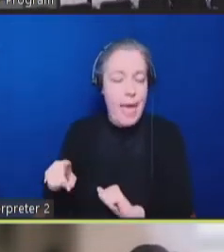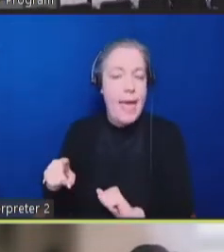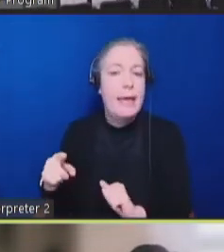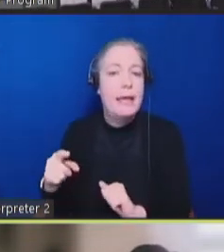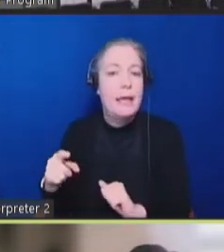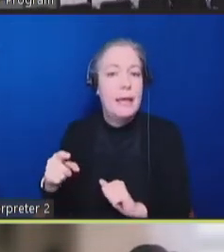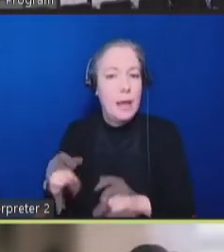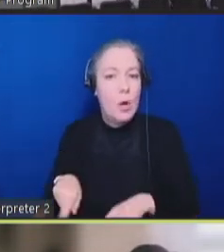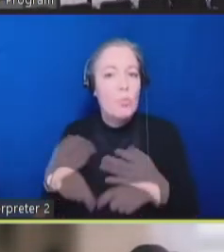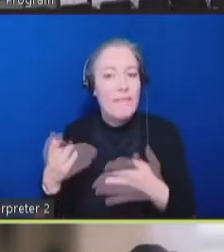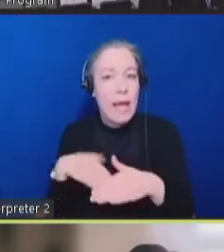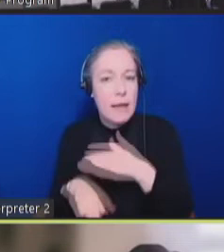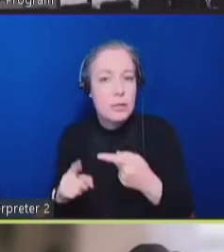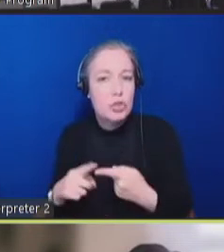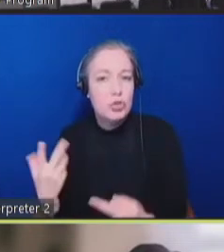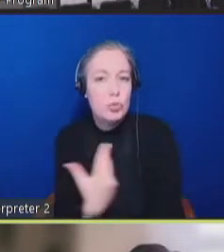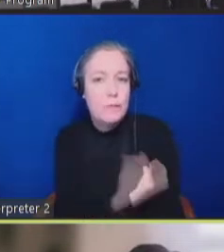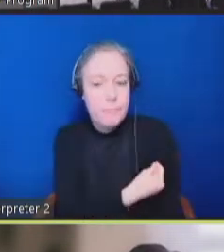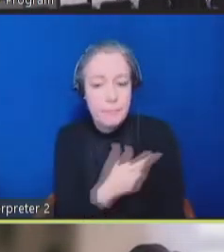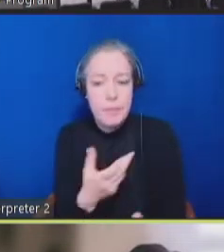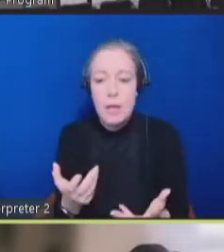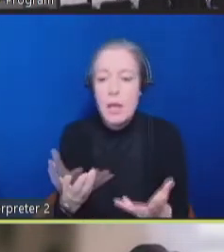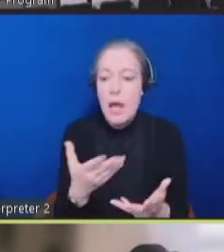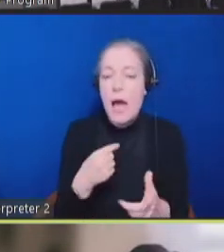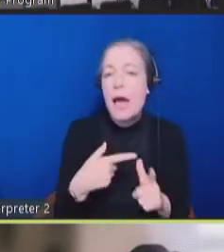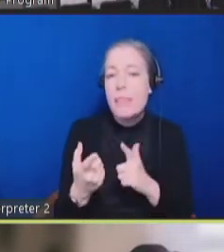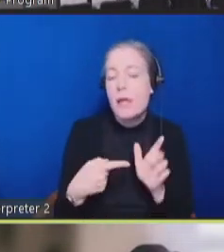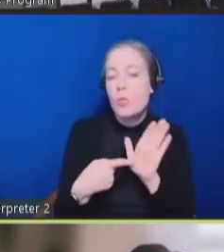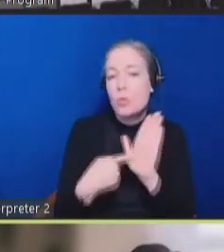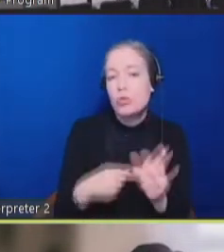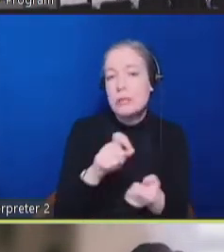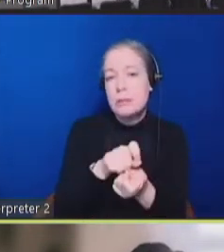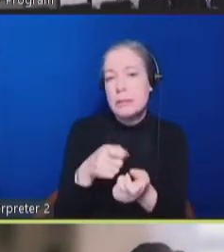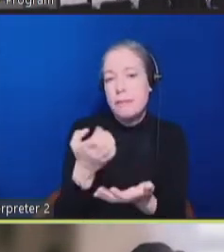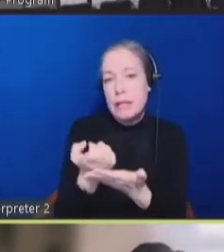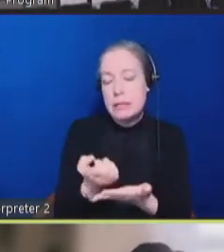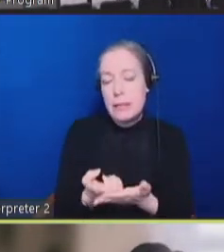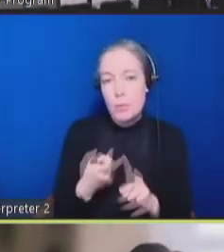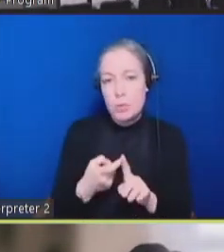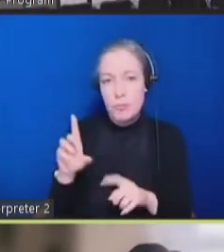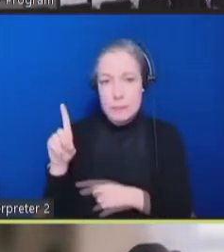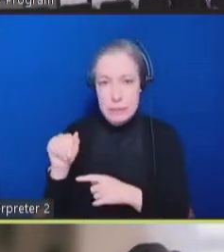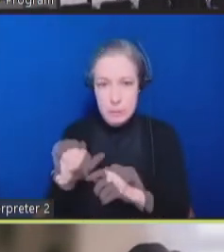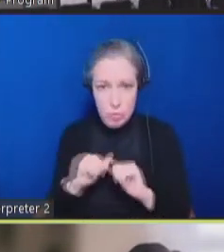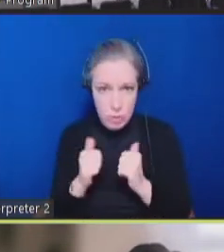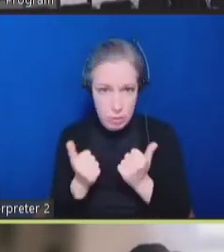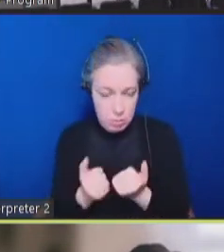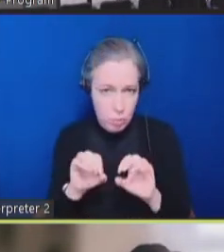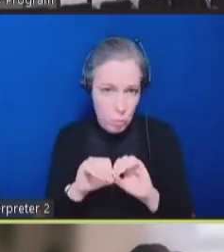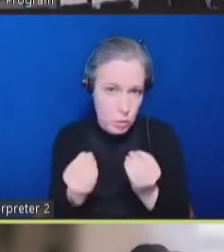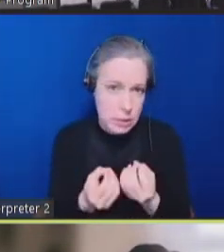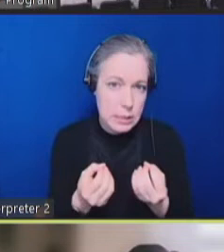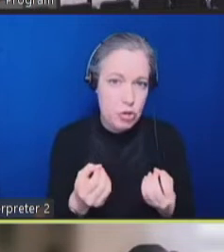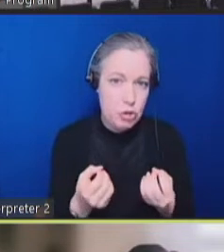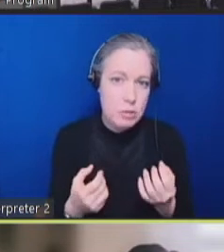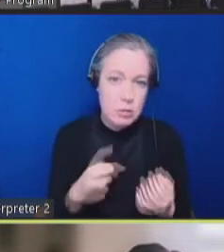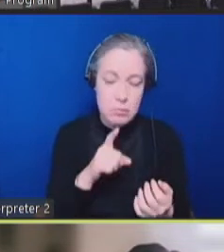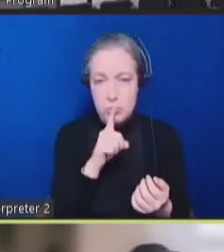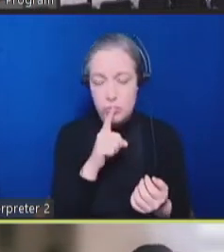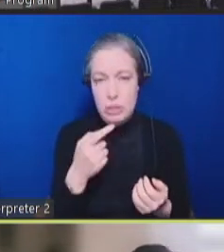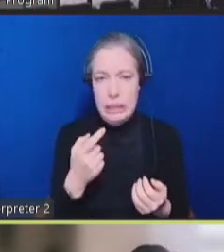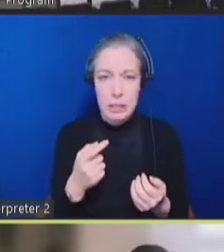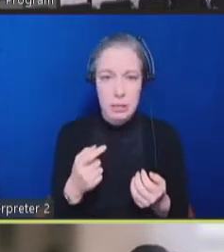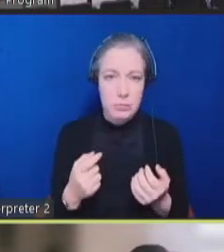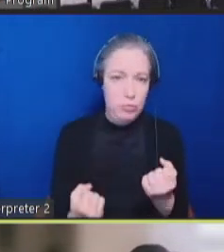up with some concrete examples from disability organizations to supplement what others on the panel have already